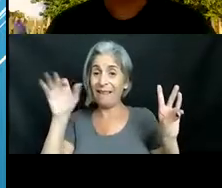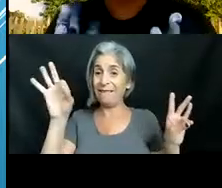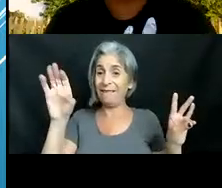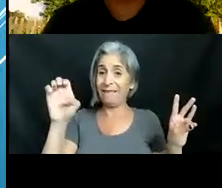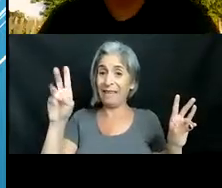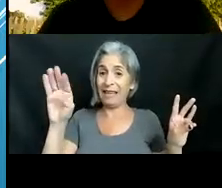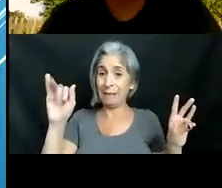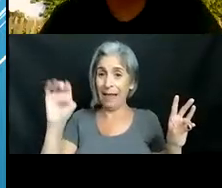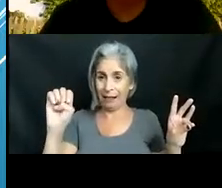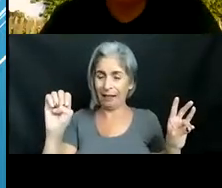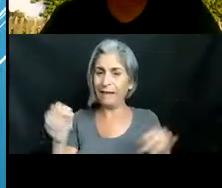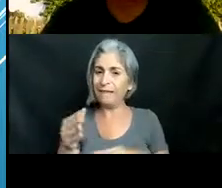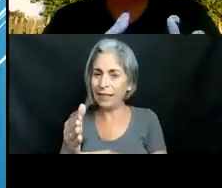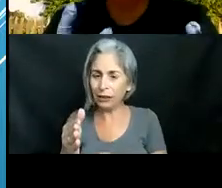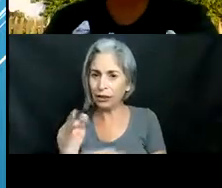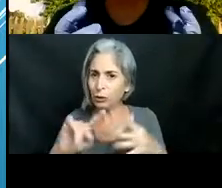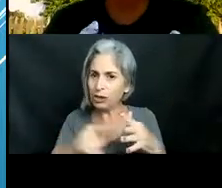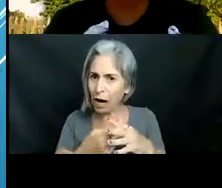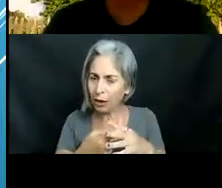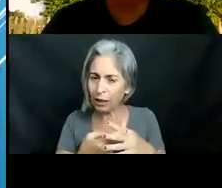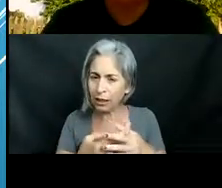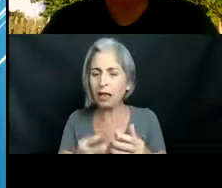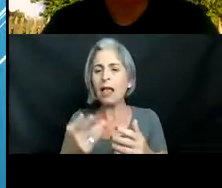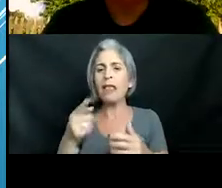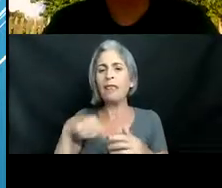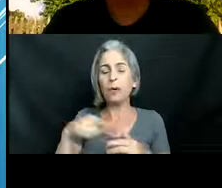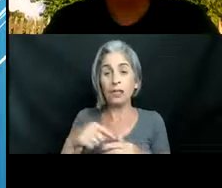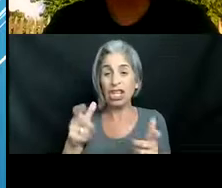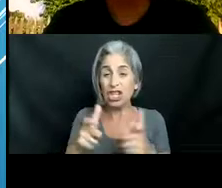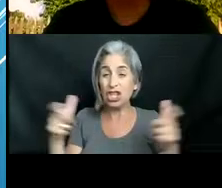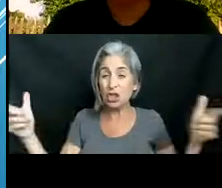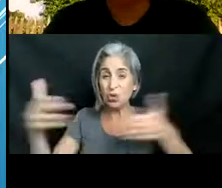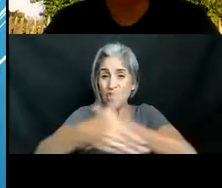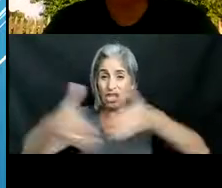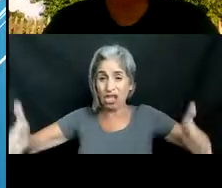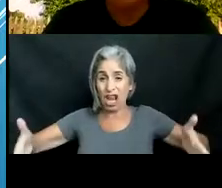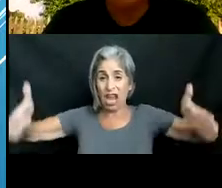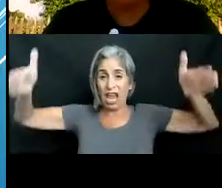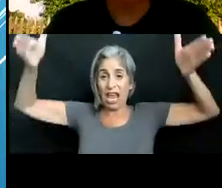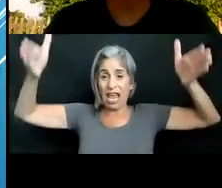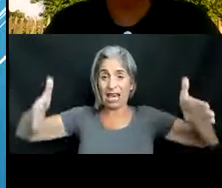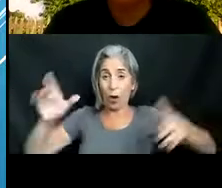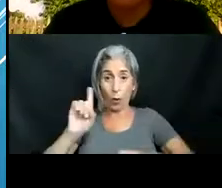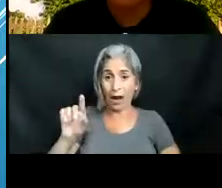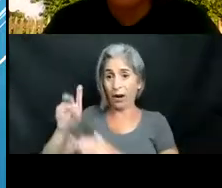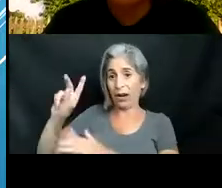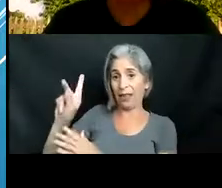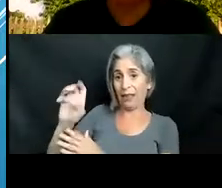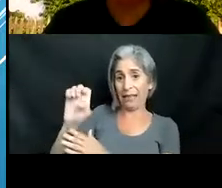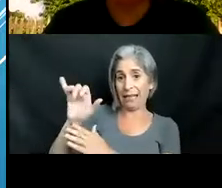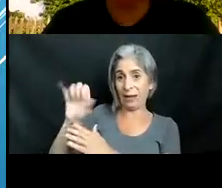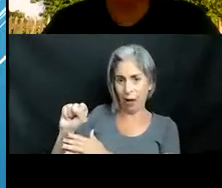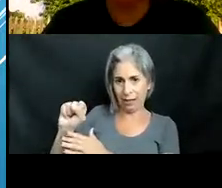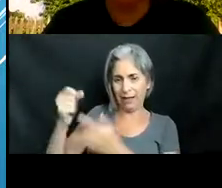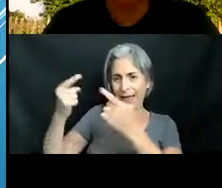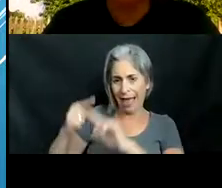is that there was actually a major lionfish tank in the aquariums in the keys and then when hurricane anju